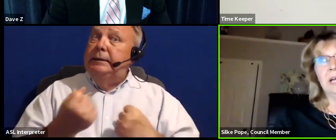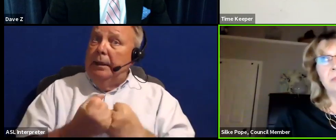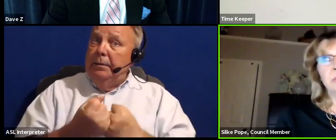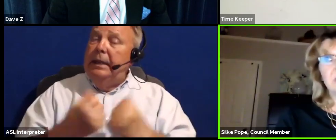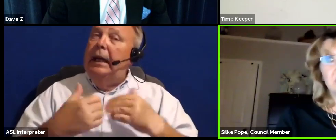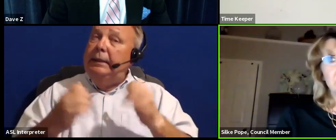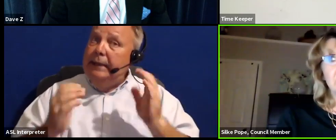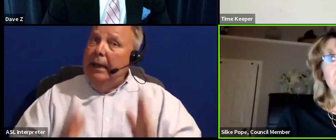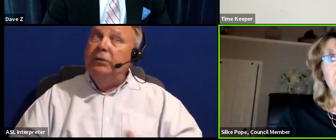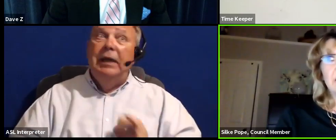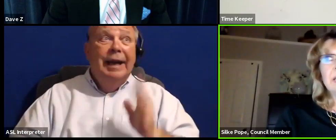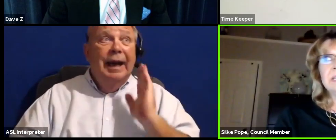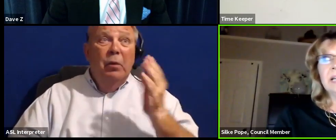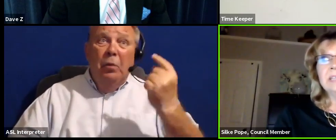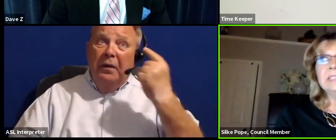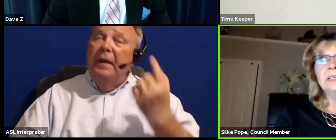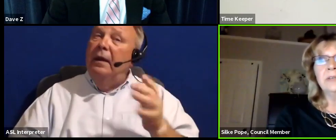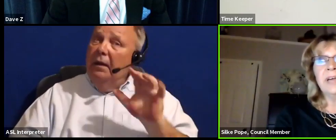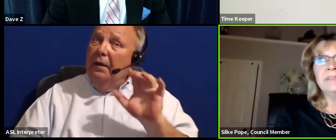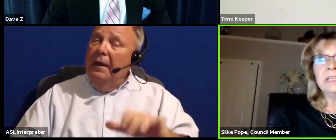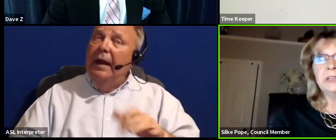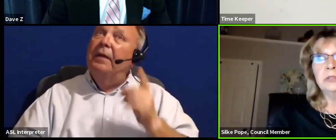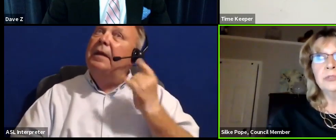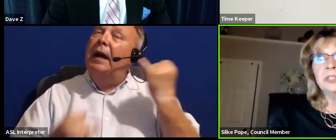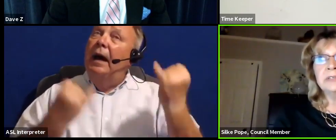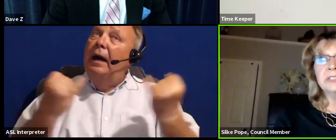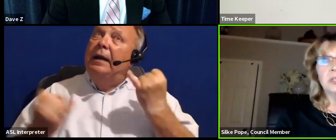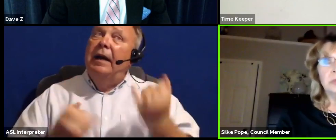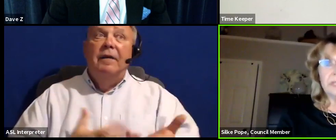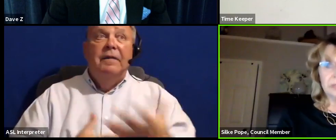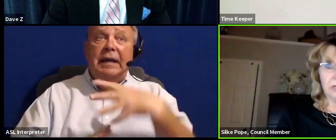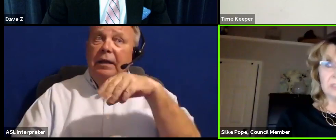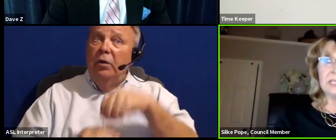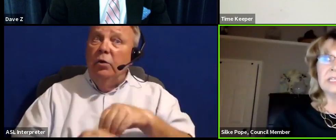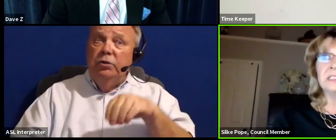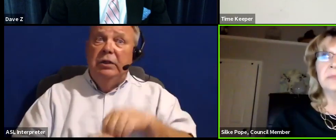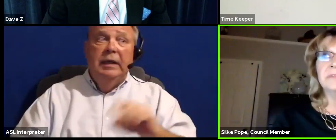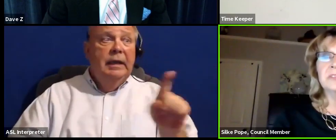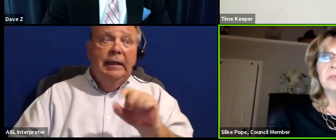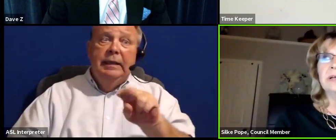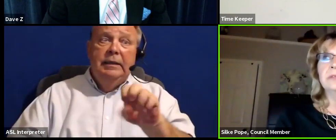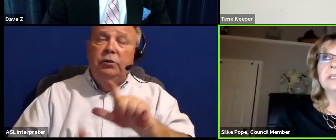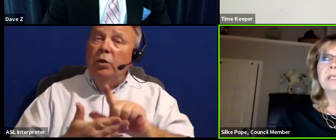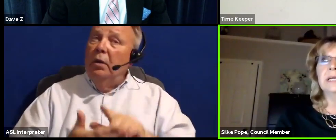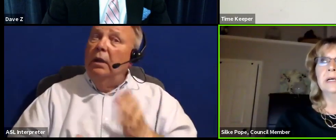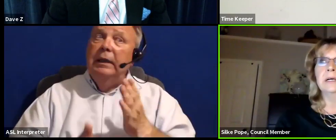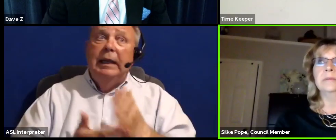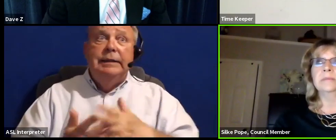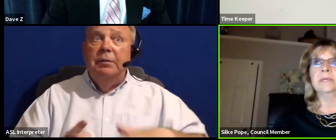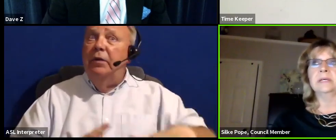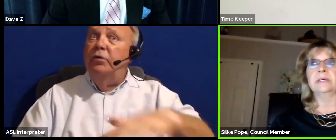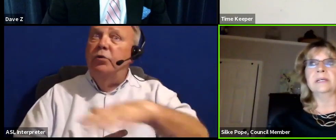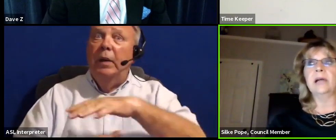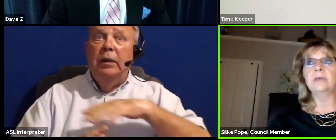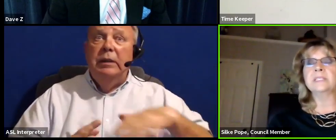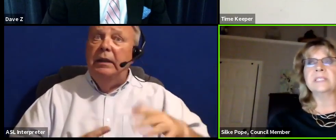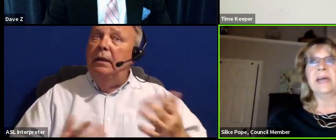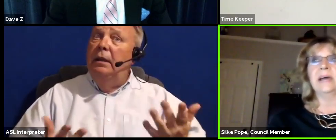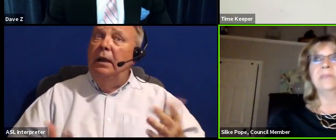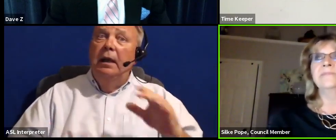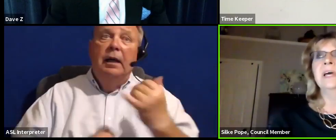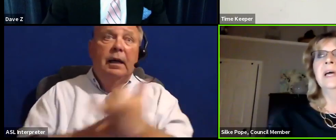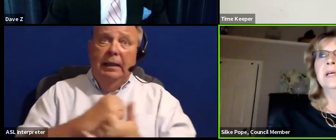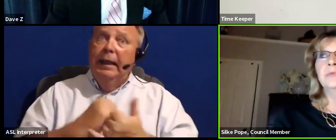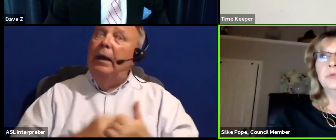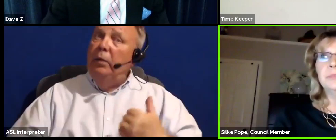And I would think that the idea of having inclusionary zoning laws, like some of the surrounding counties